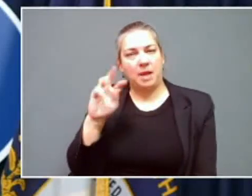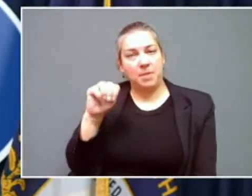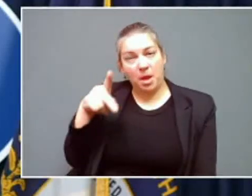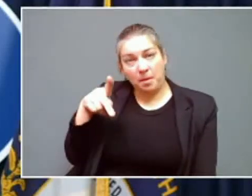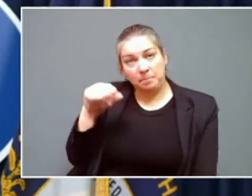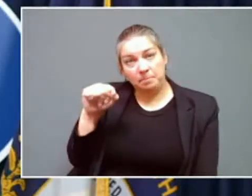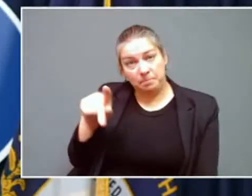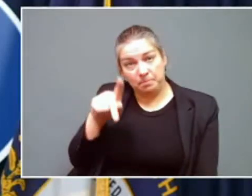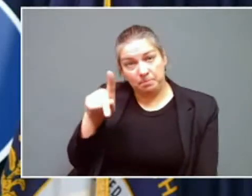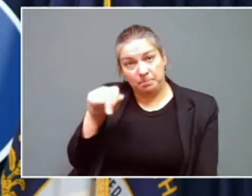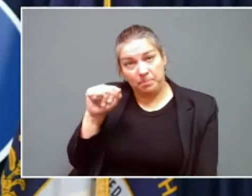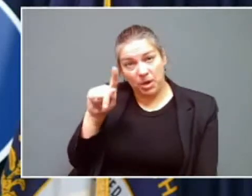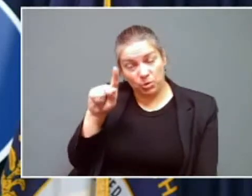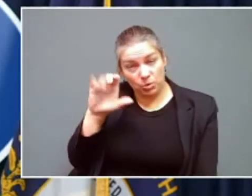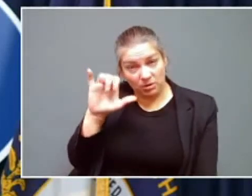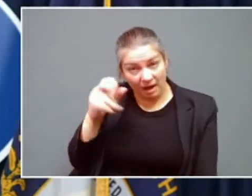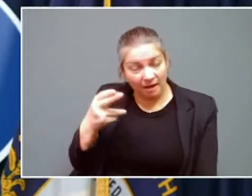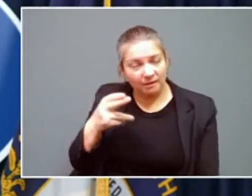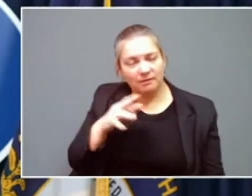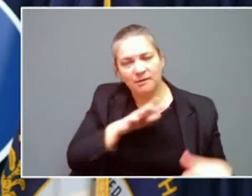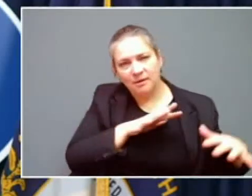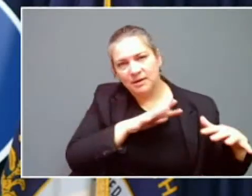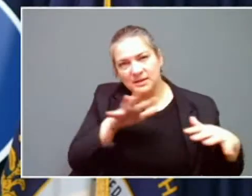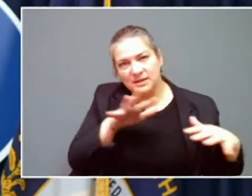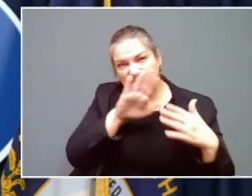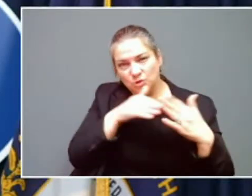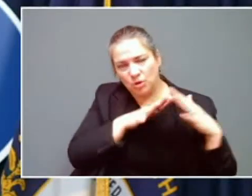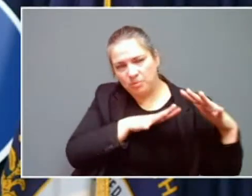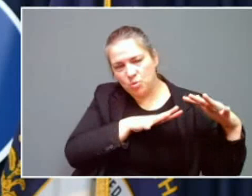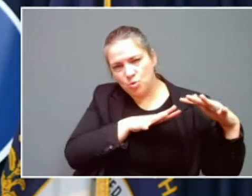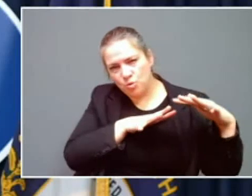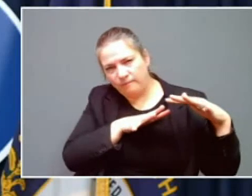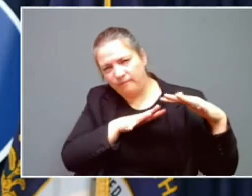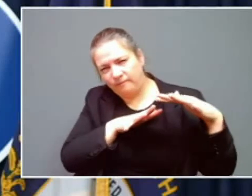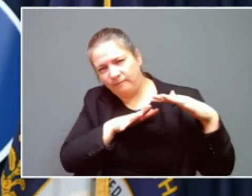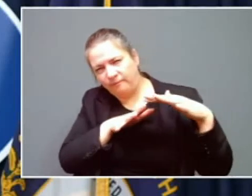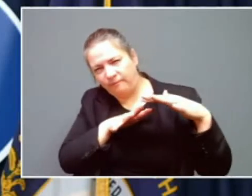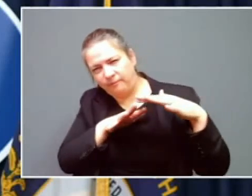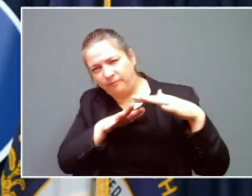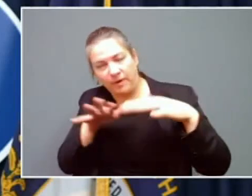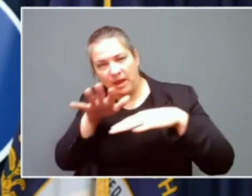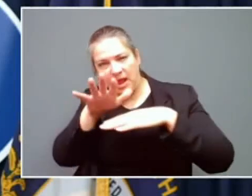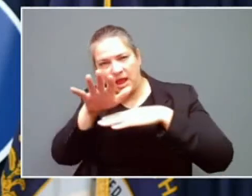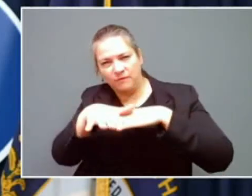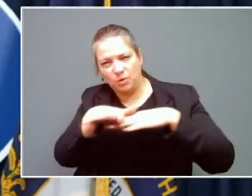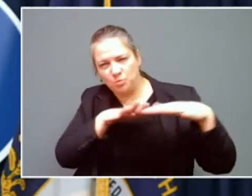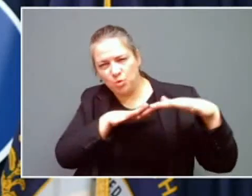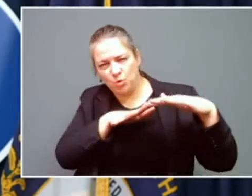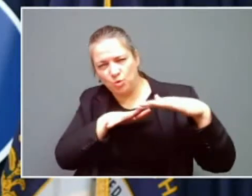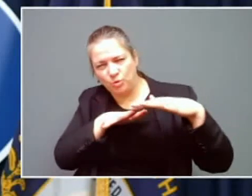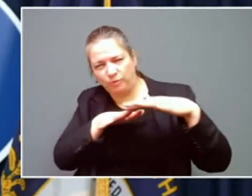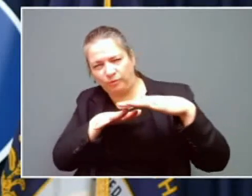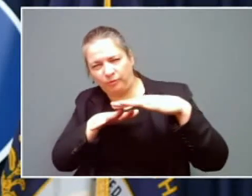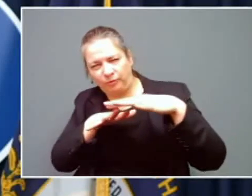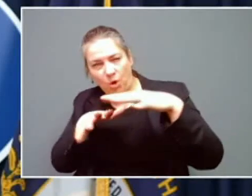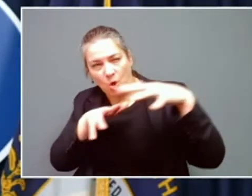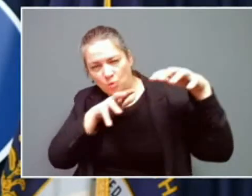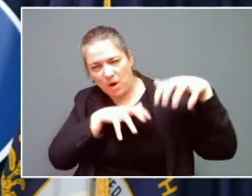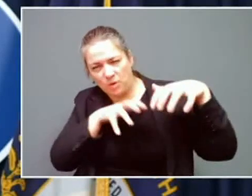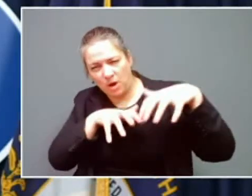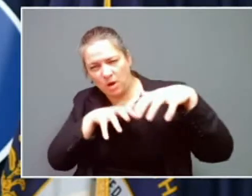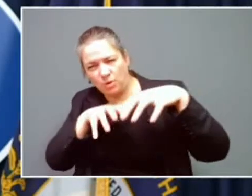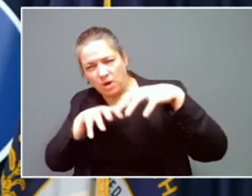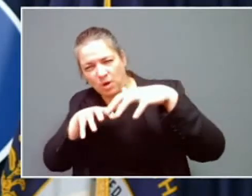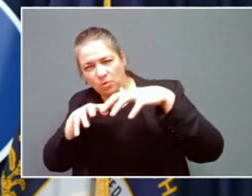into the central and east area somewhere after noon. The temperatures are going to drop very, very quickly,